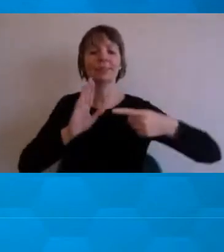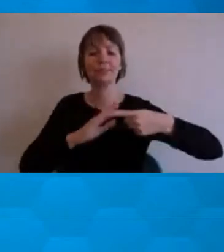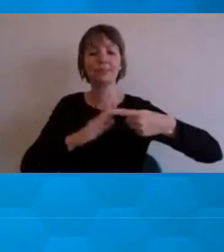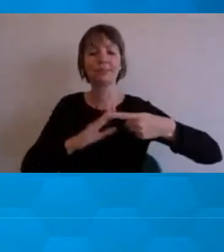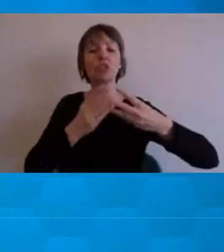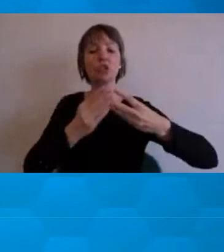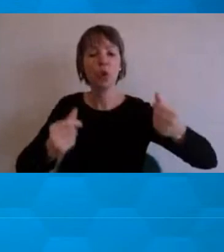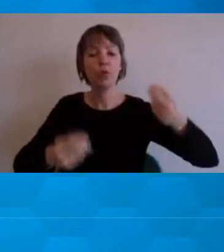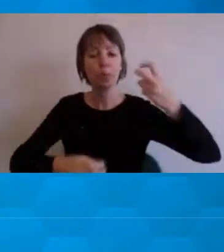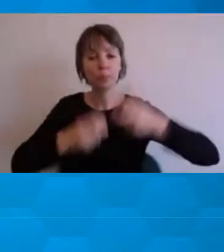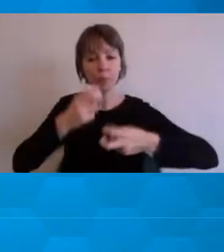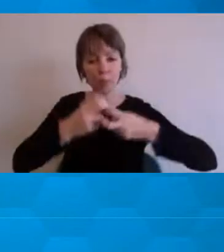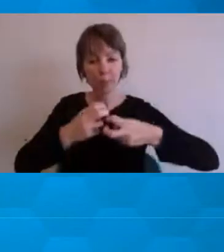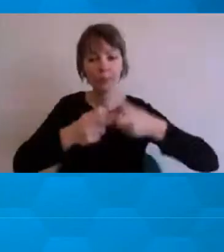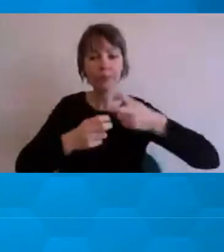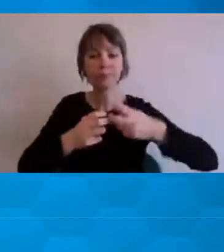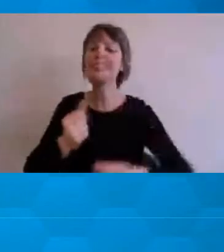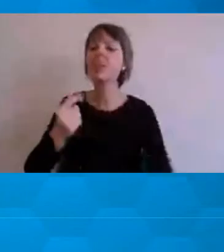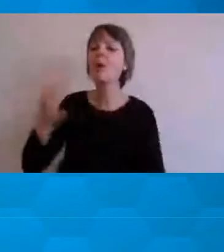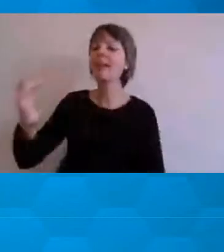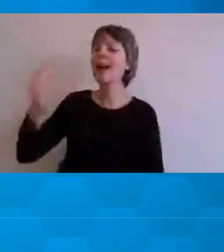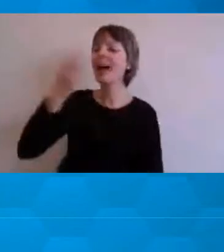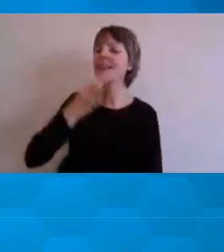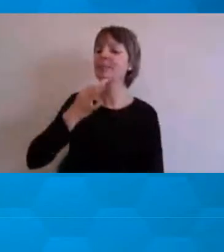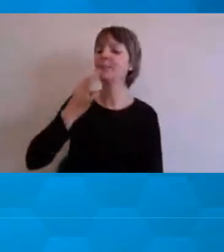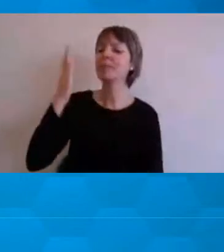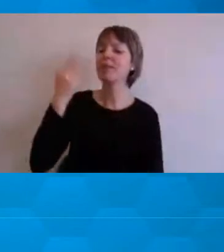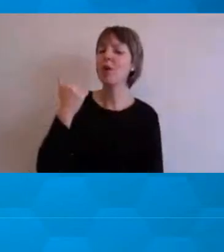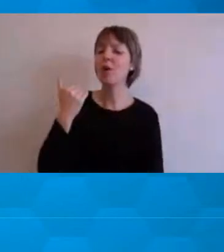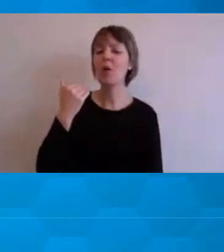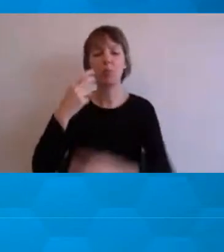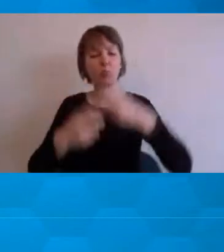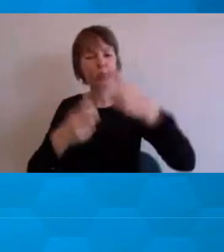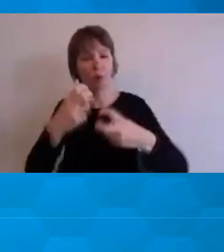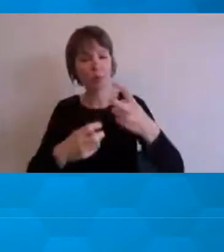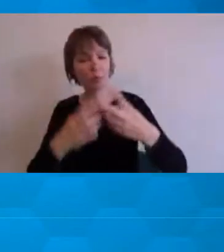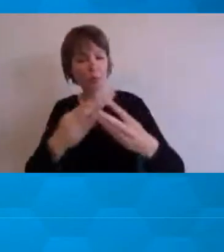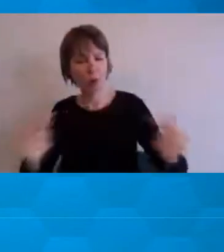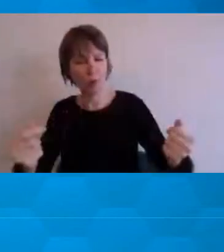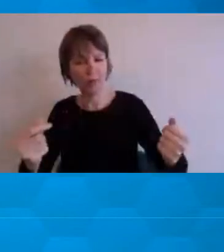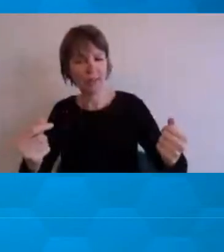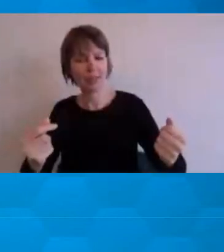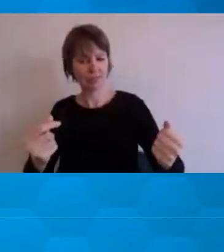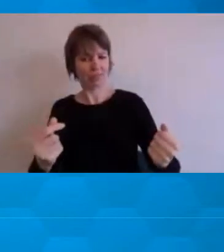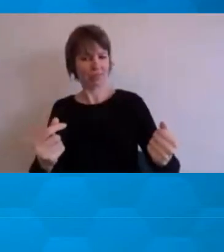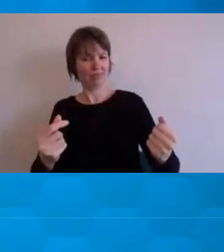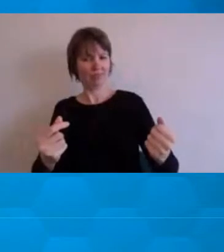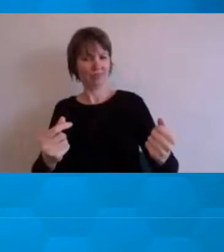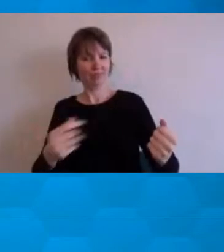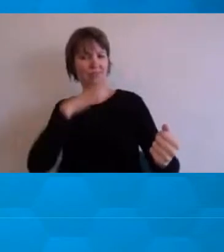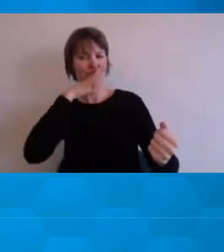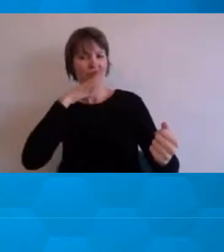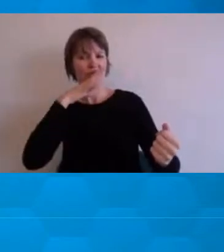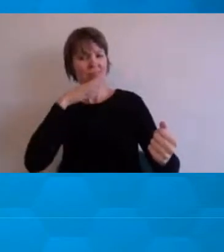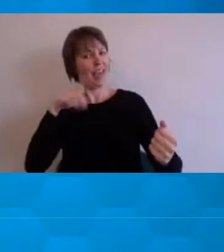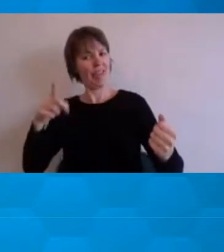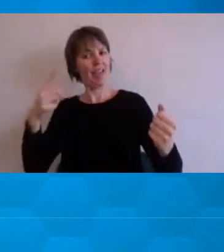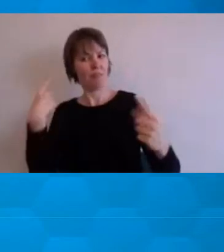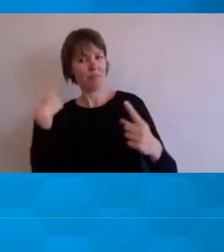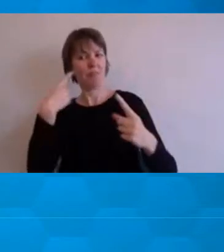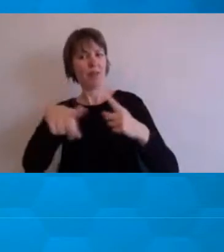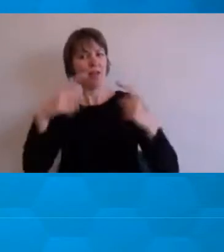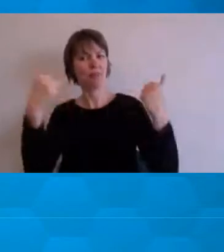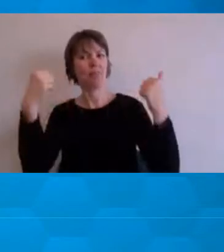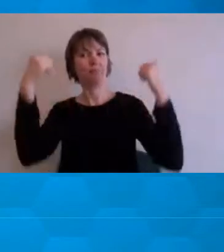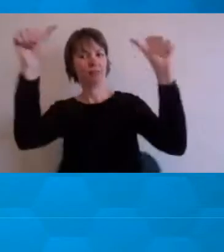And somebody's asked me before, you know, what is it about problem solving? If they're clearly if they're at university and they've passed the grades and they've